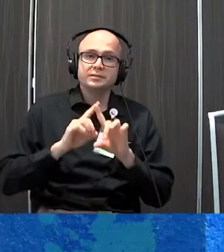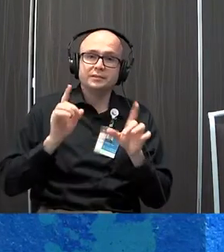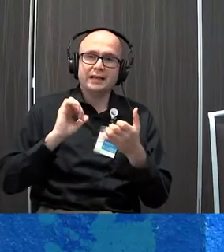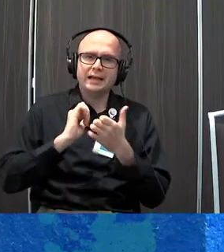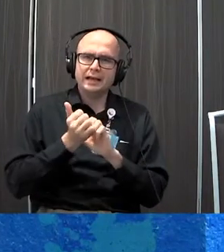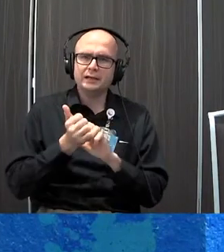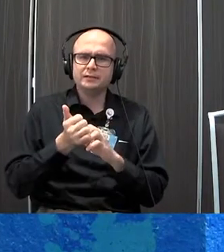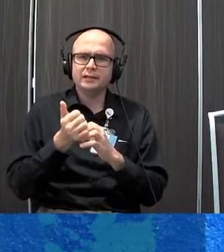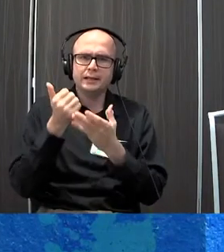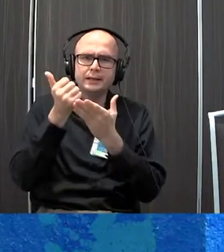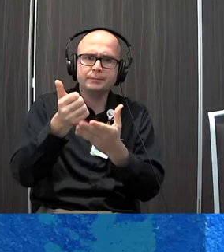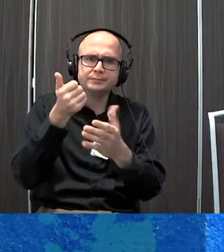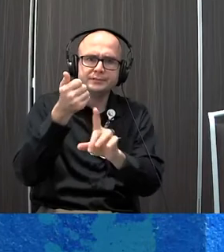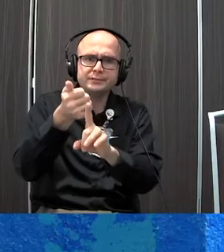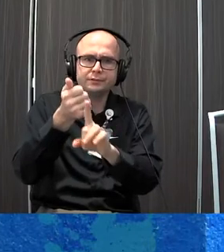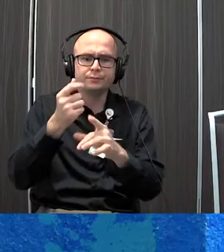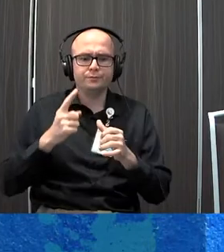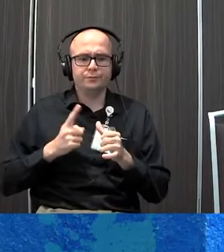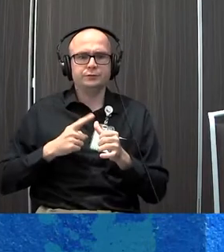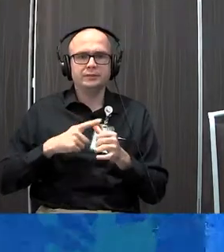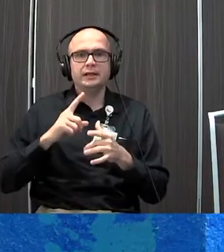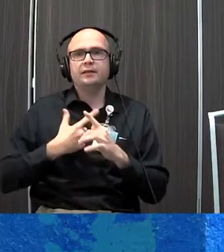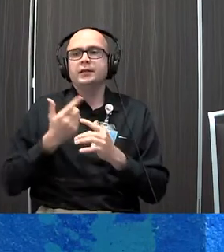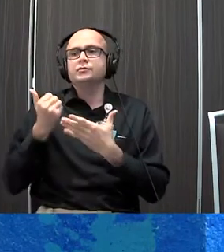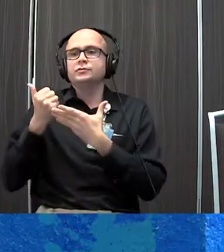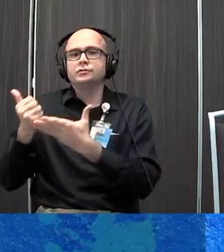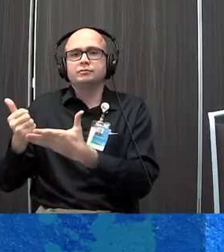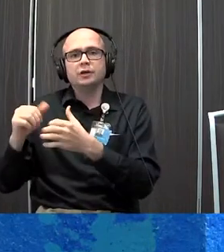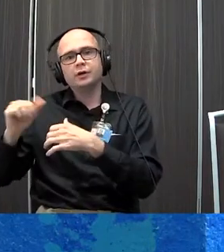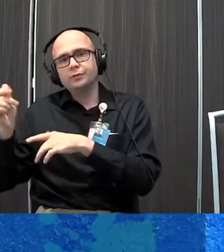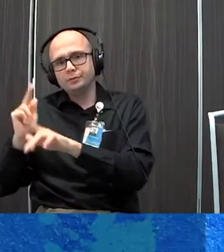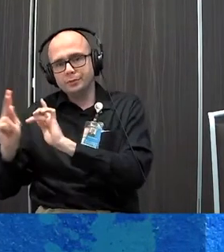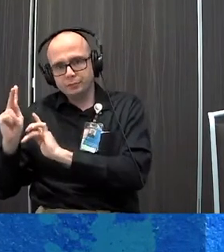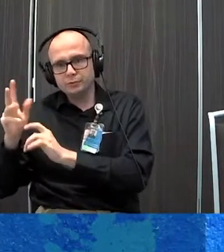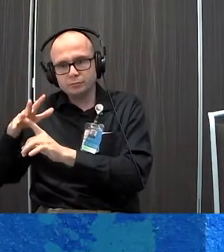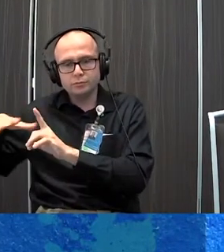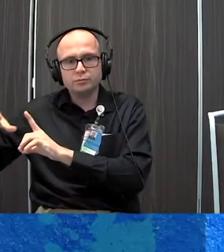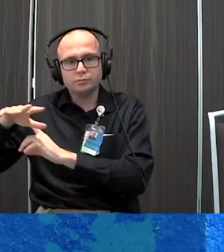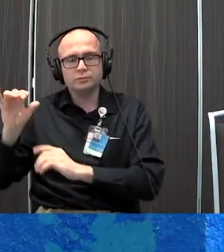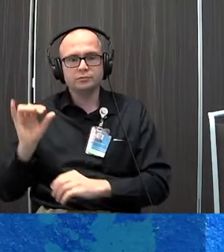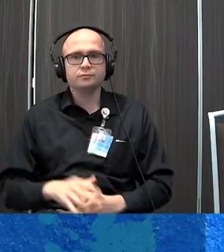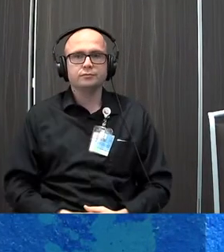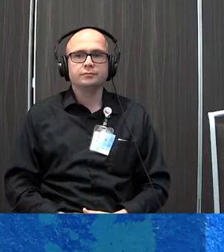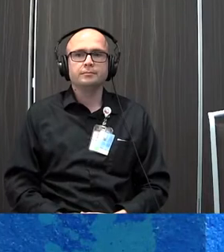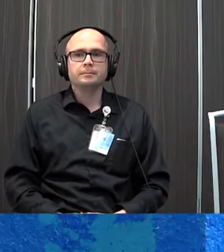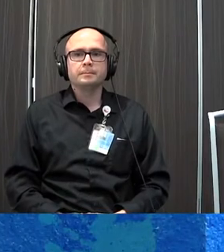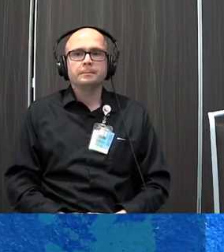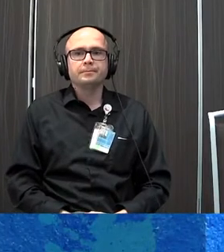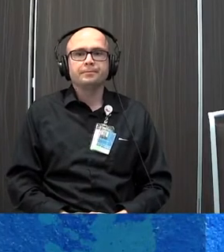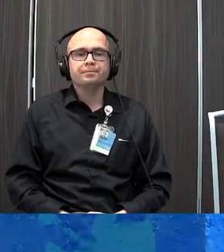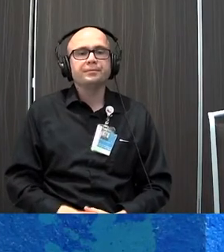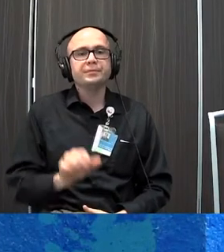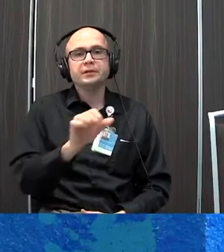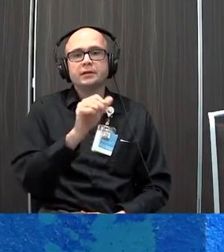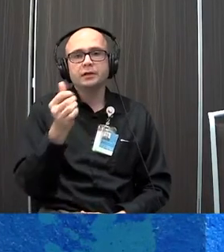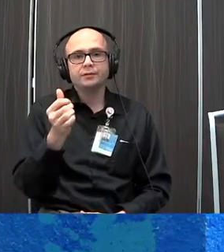you put that oxygen mask on first so you can be supportive for the people around you that need you? The other thing as